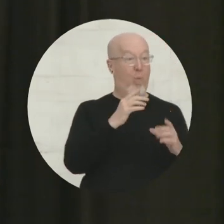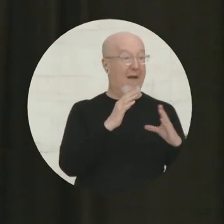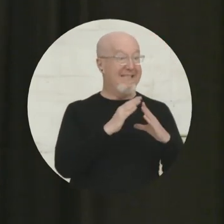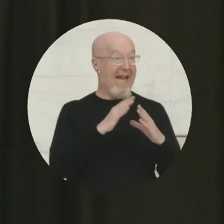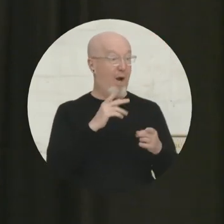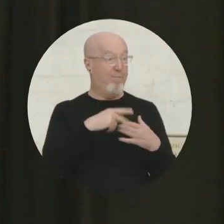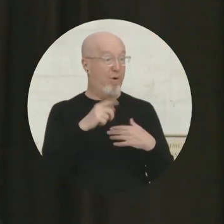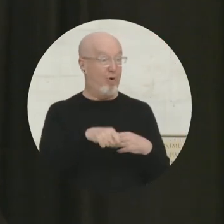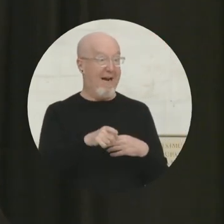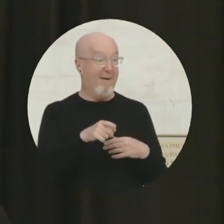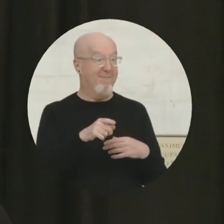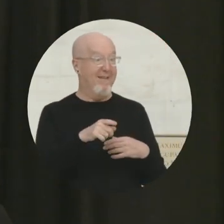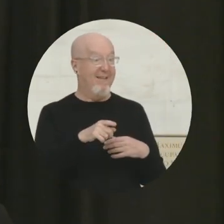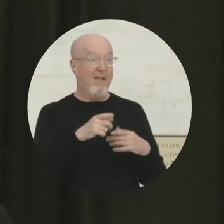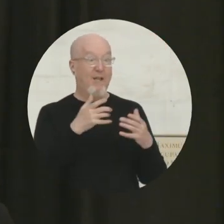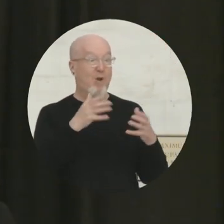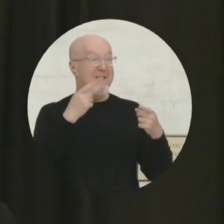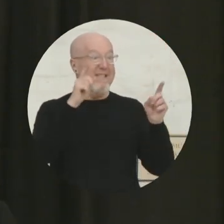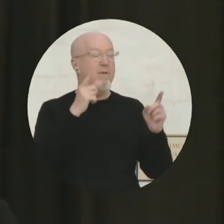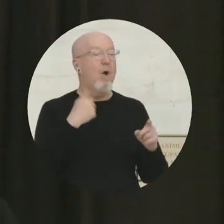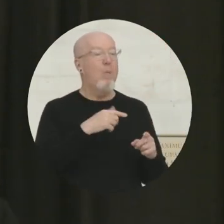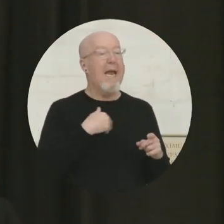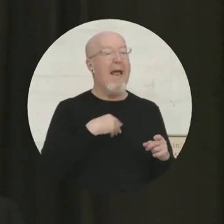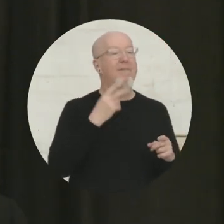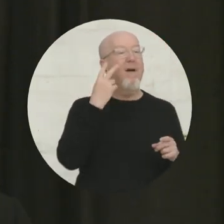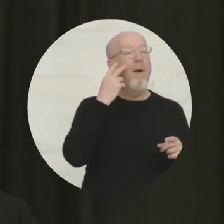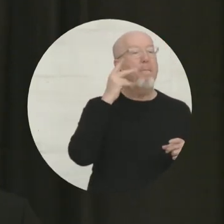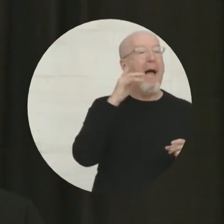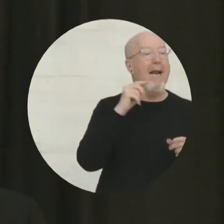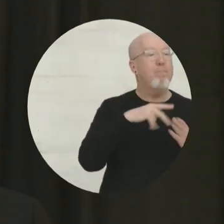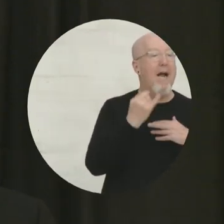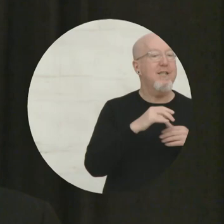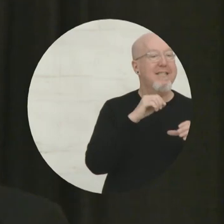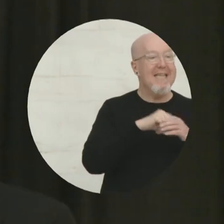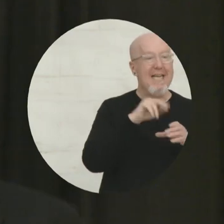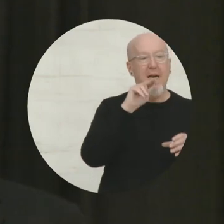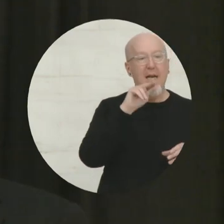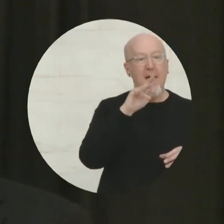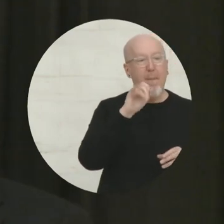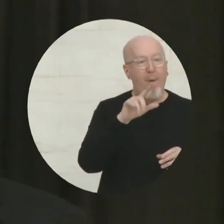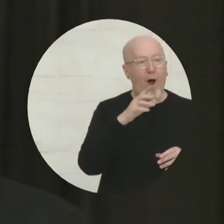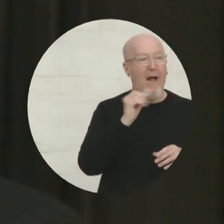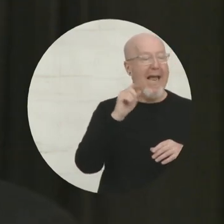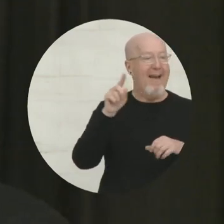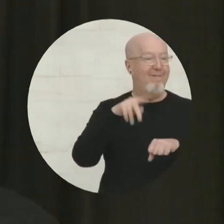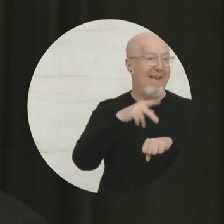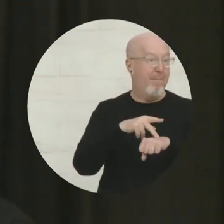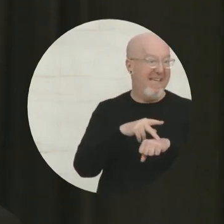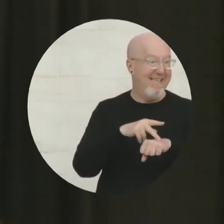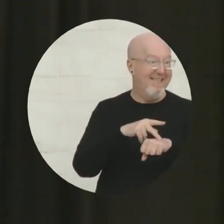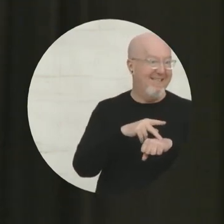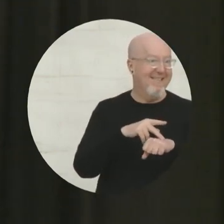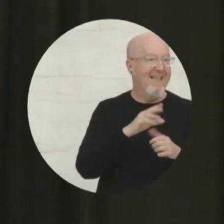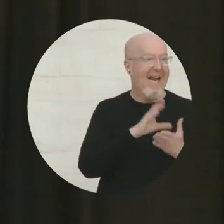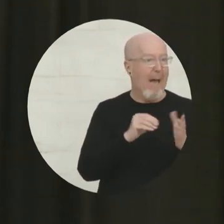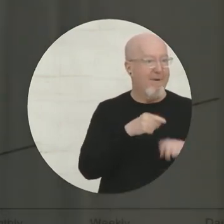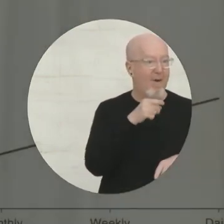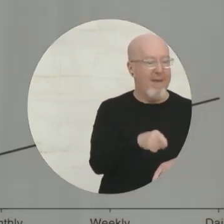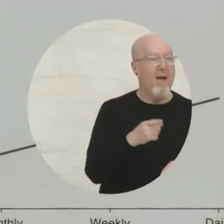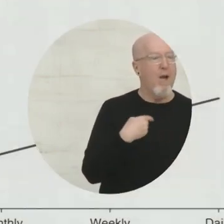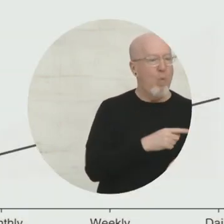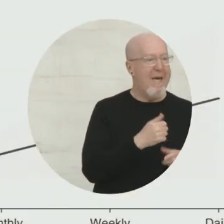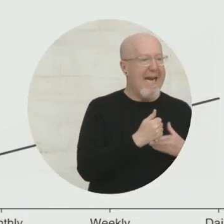now have pilot projects in Nepal and in the Philippines as well. These are programs where we help provide a community space,